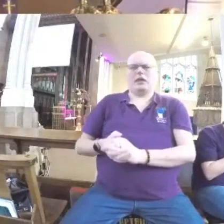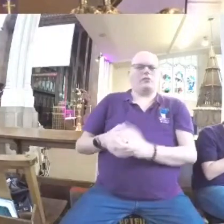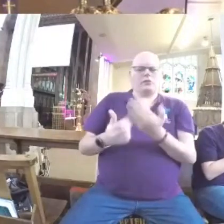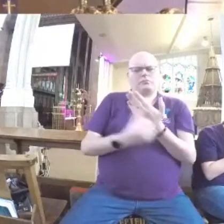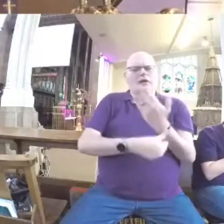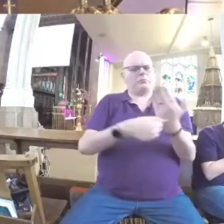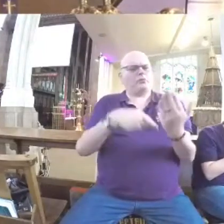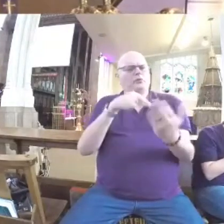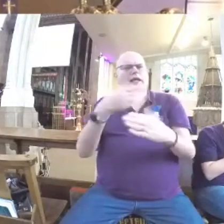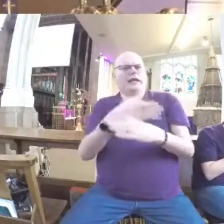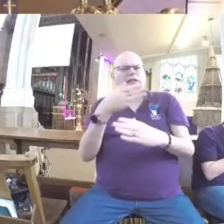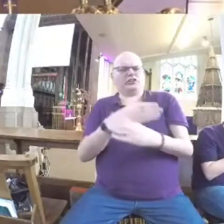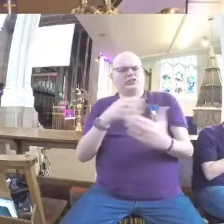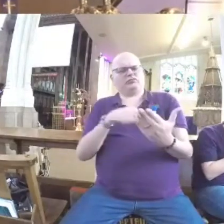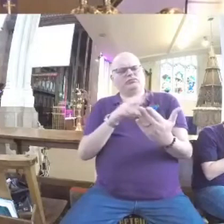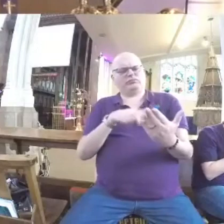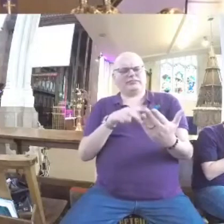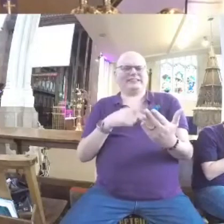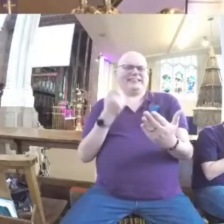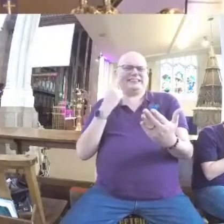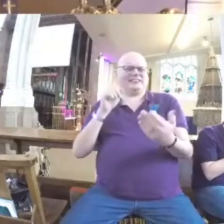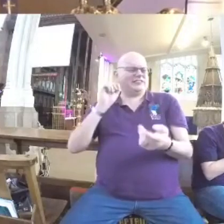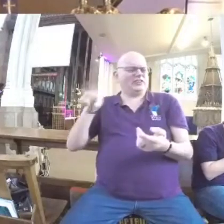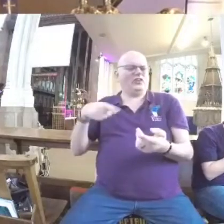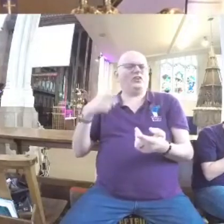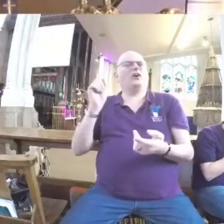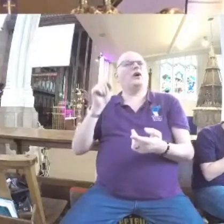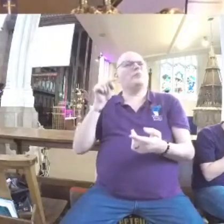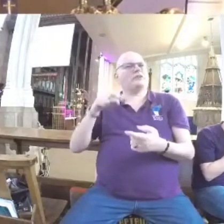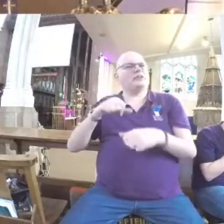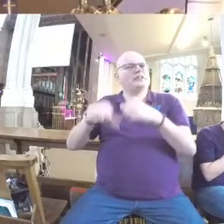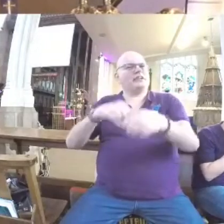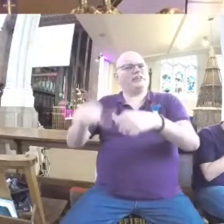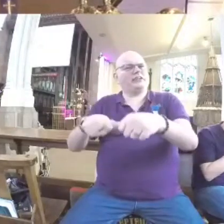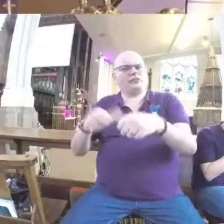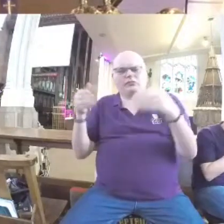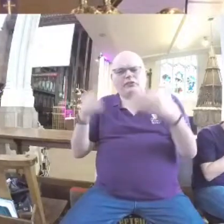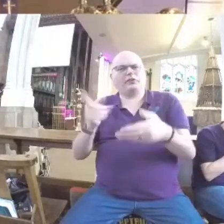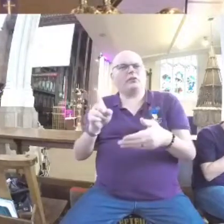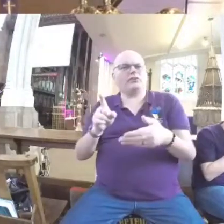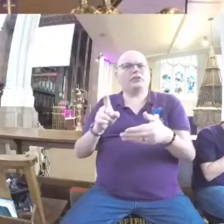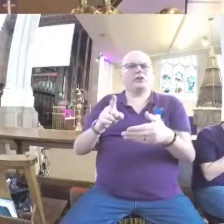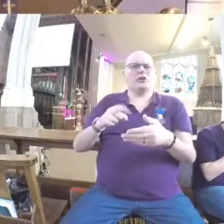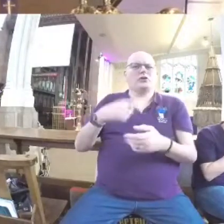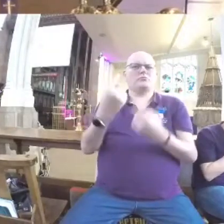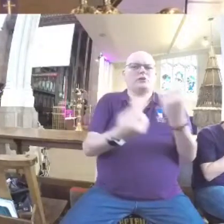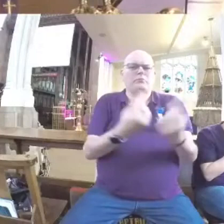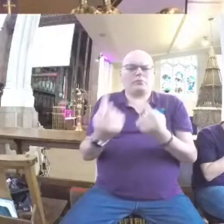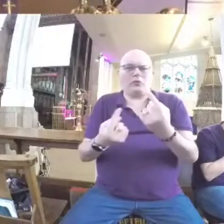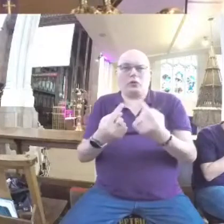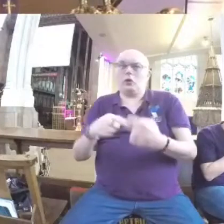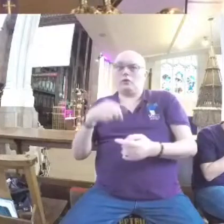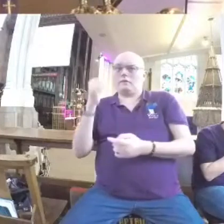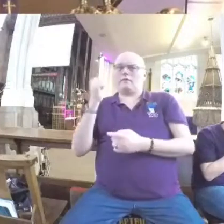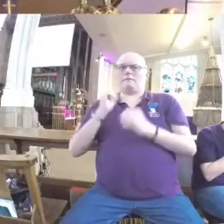Bible. In this series, we take a brief look at lives of both well-known and less well-known characters, revealing a few principles